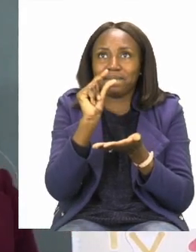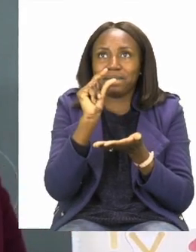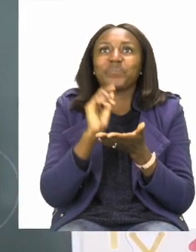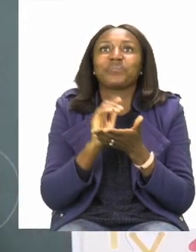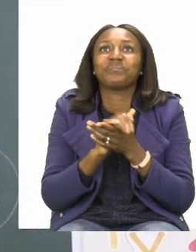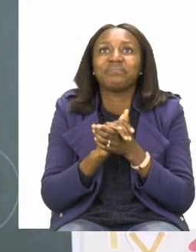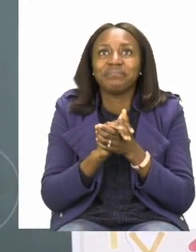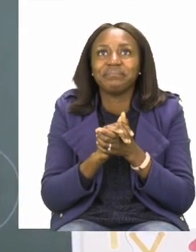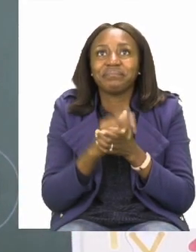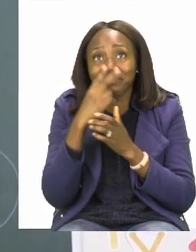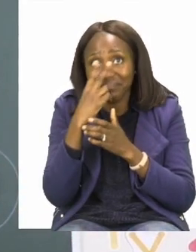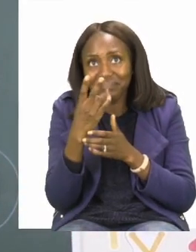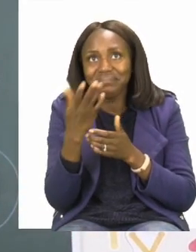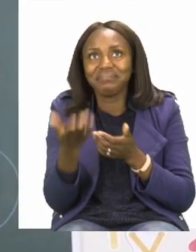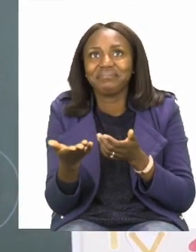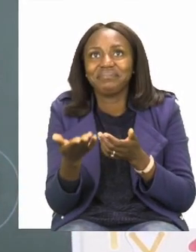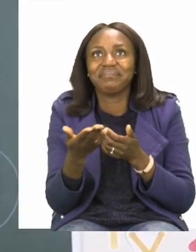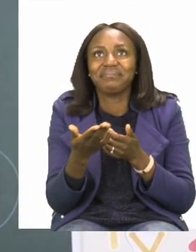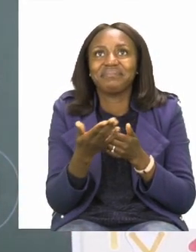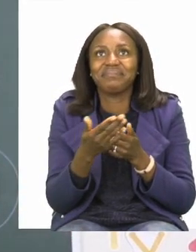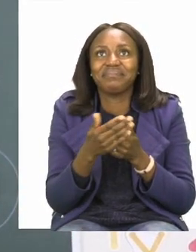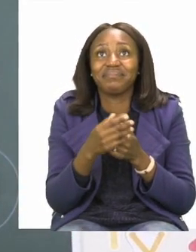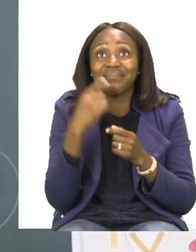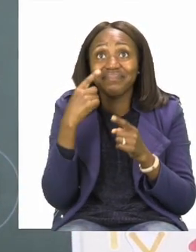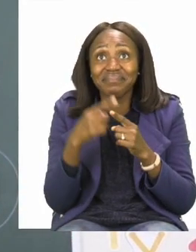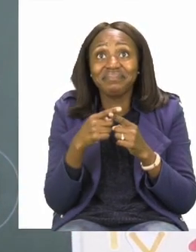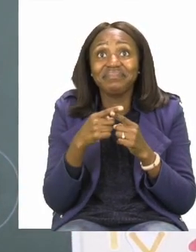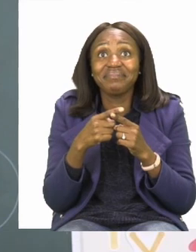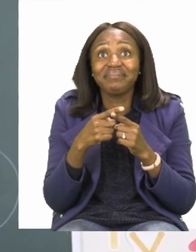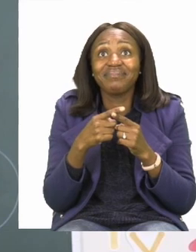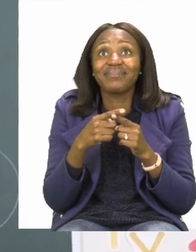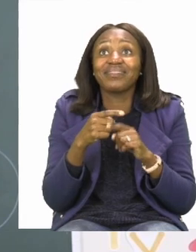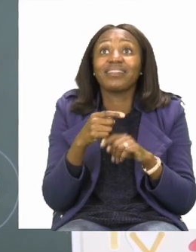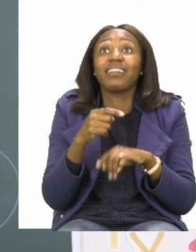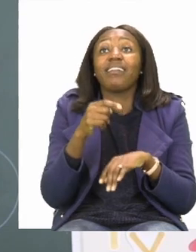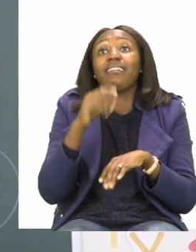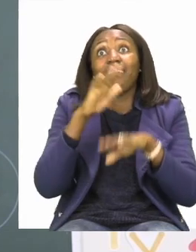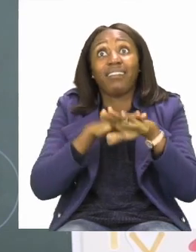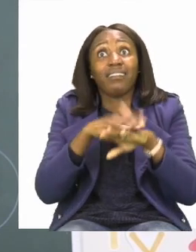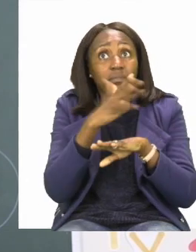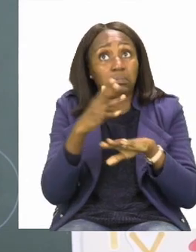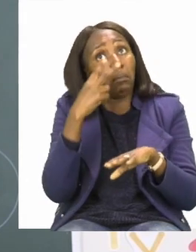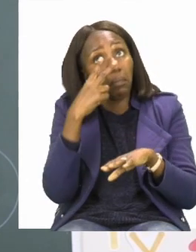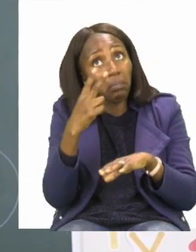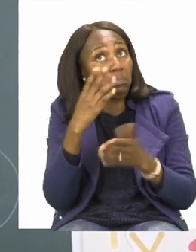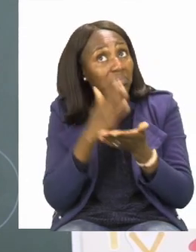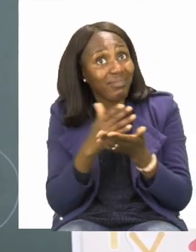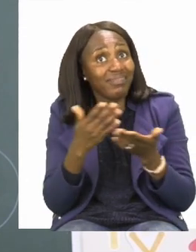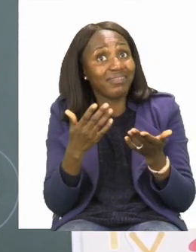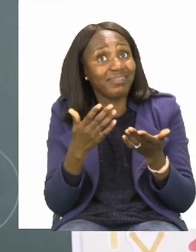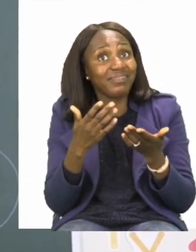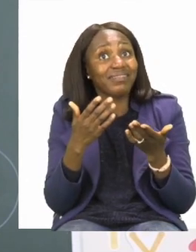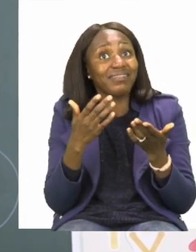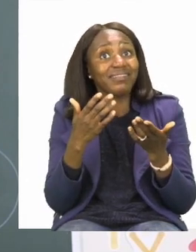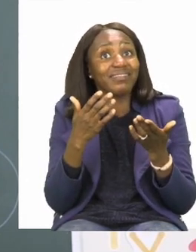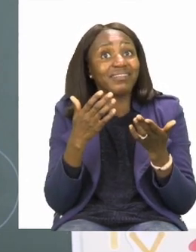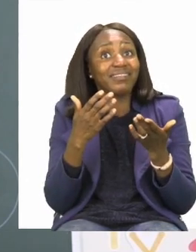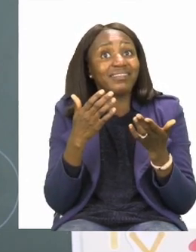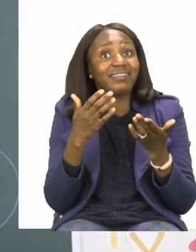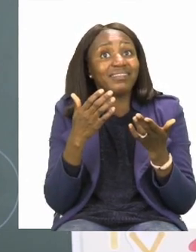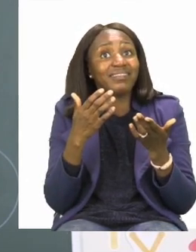have our small glass. And we said it was going to float. Let's see. There we go.